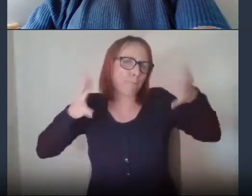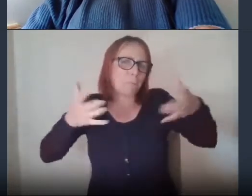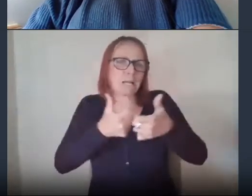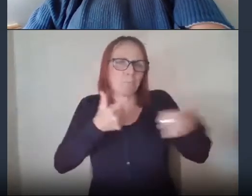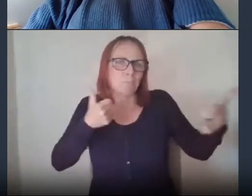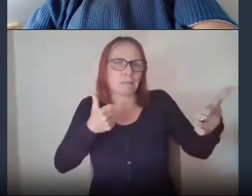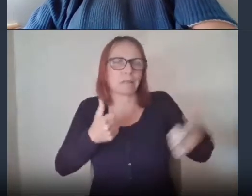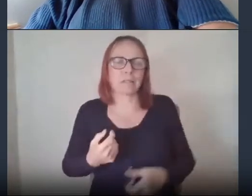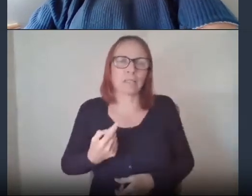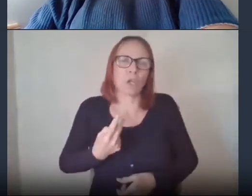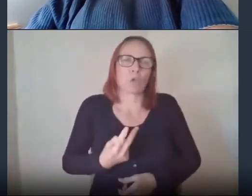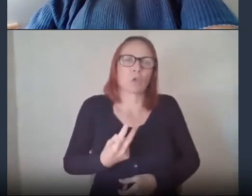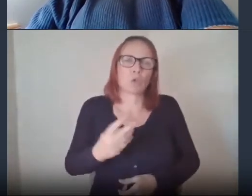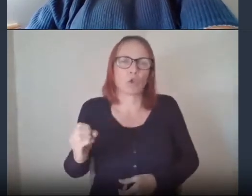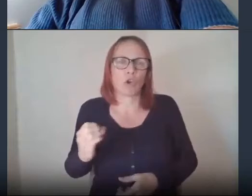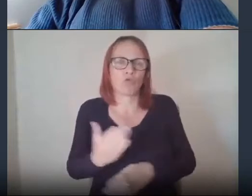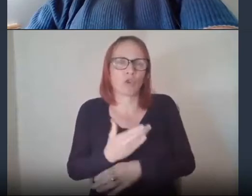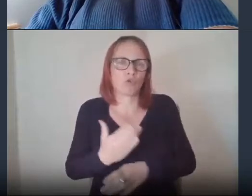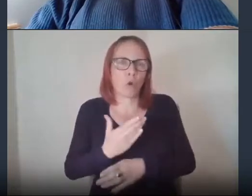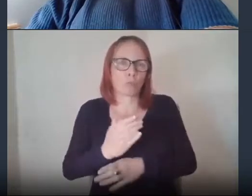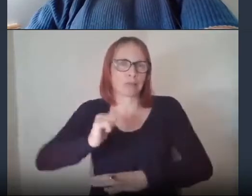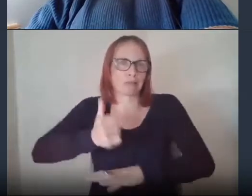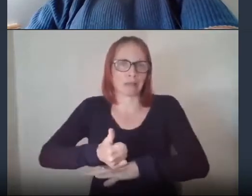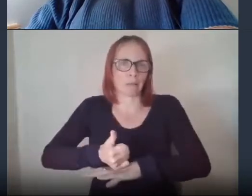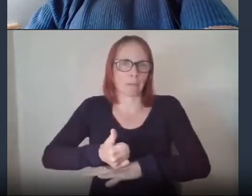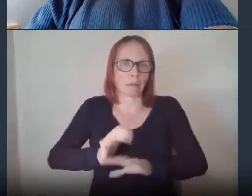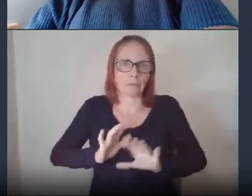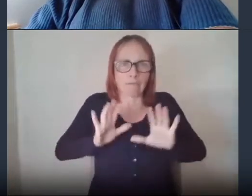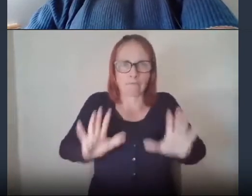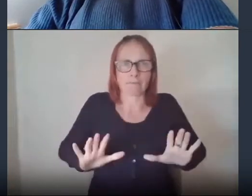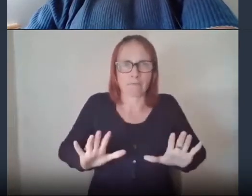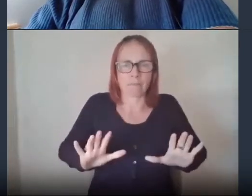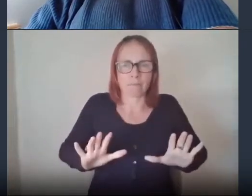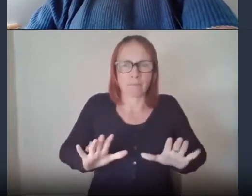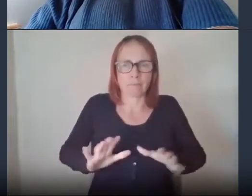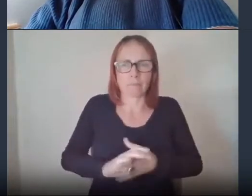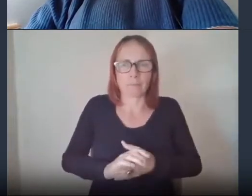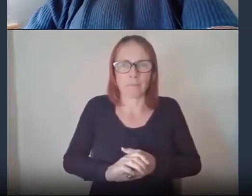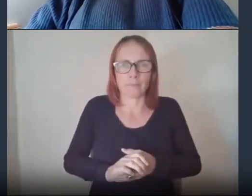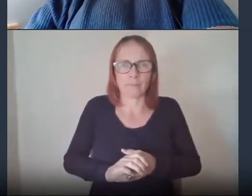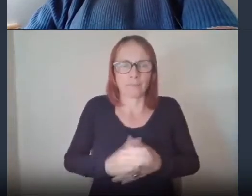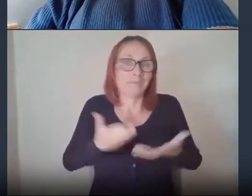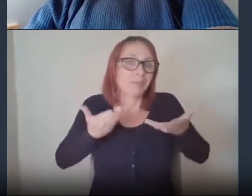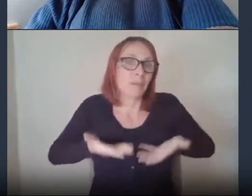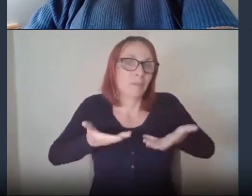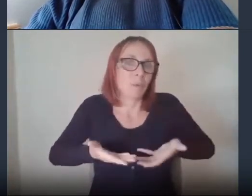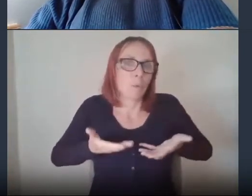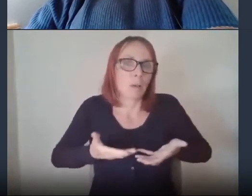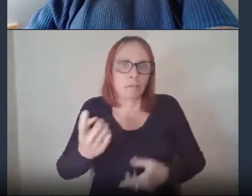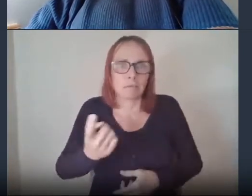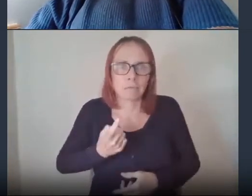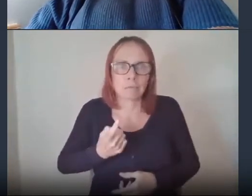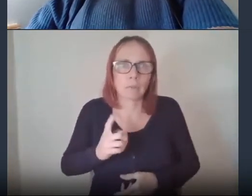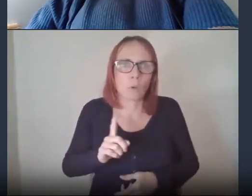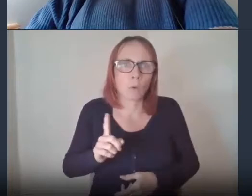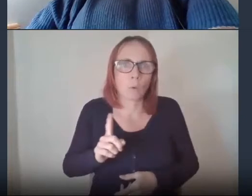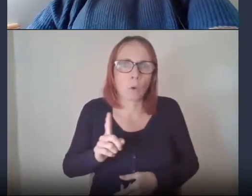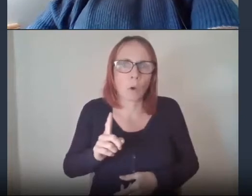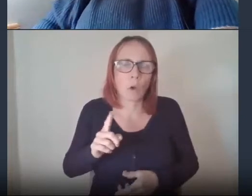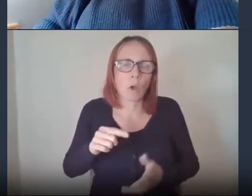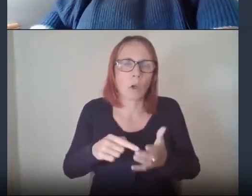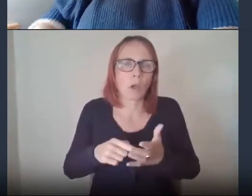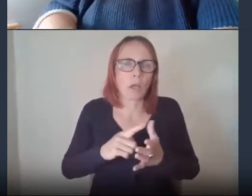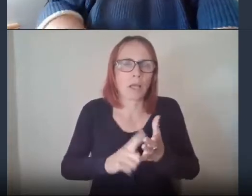200 jobs and it's interesting you know at the moment the big the big thing on the horizon is the talgo factory in